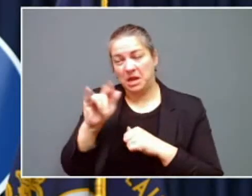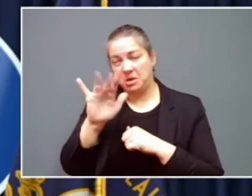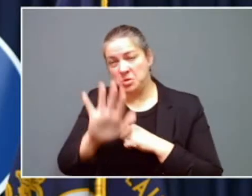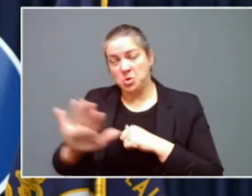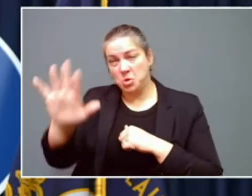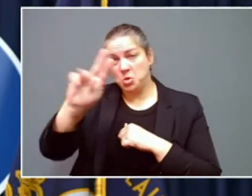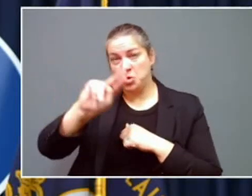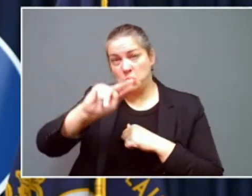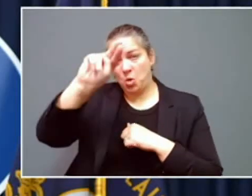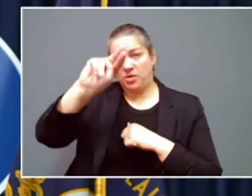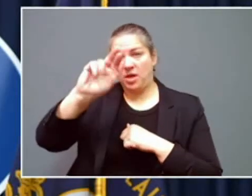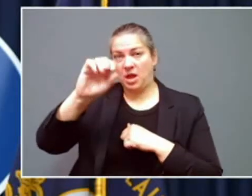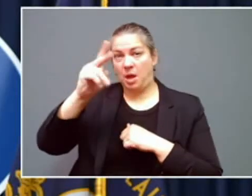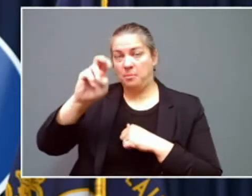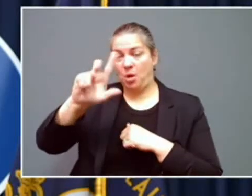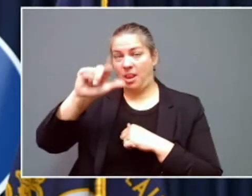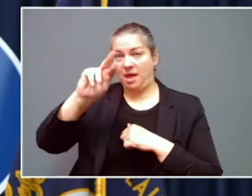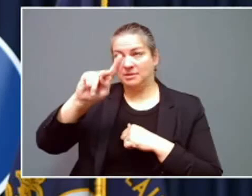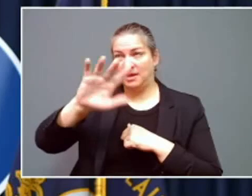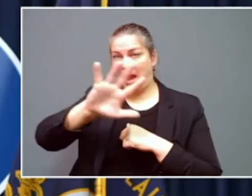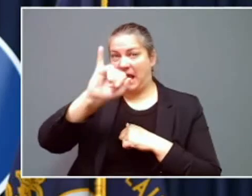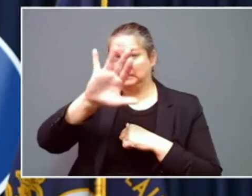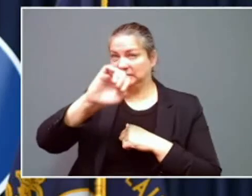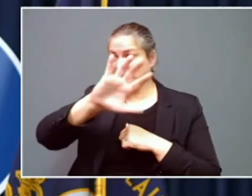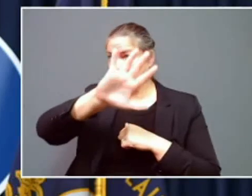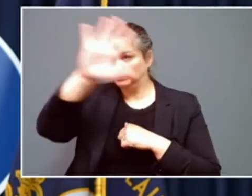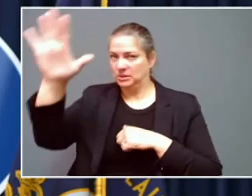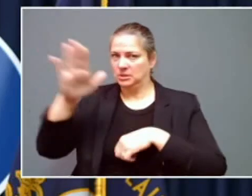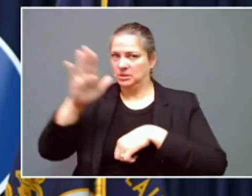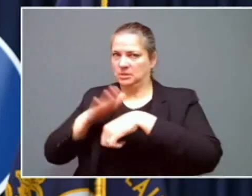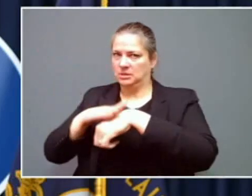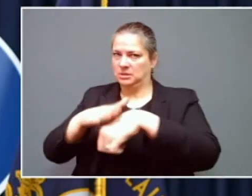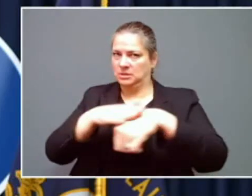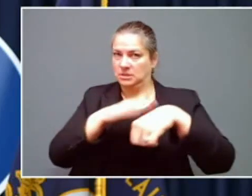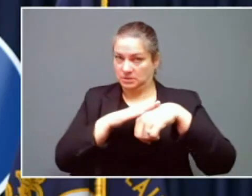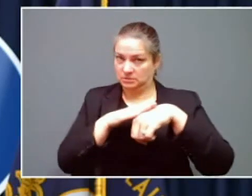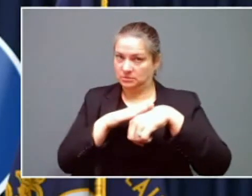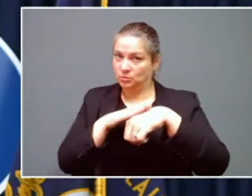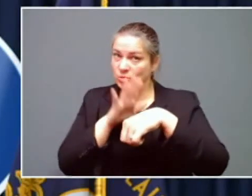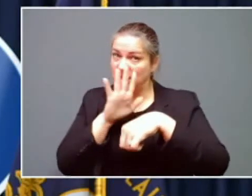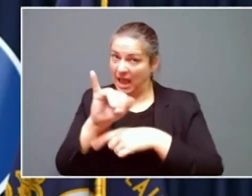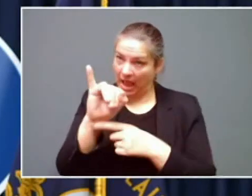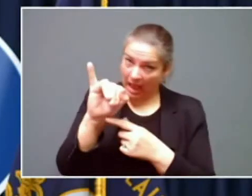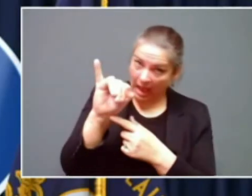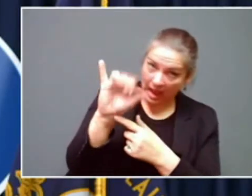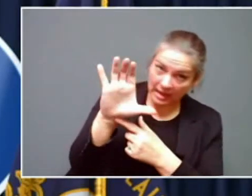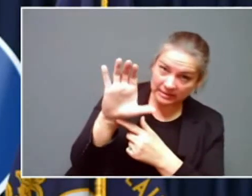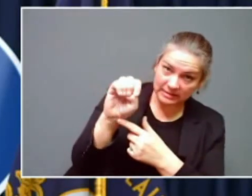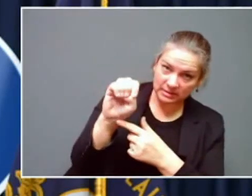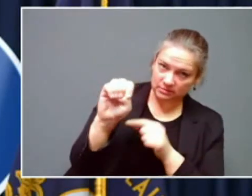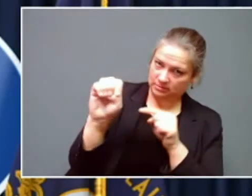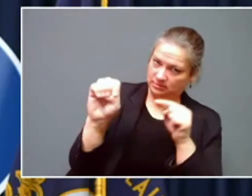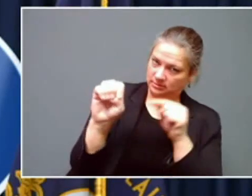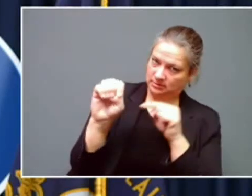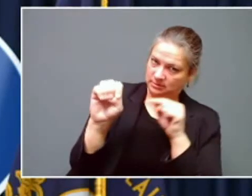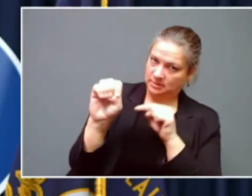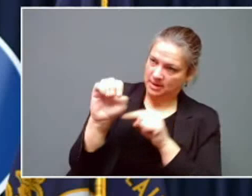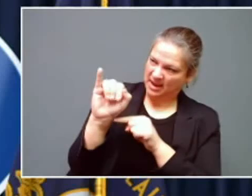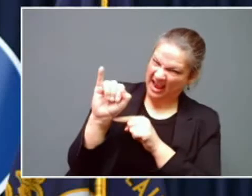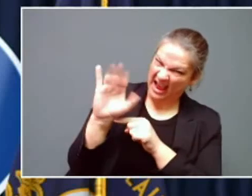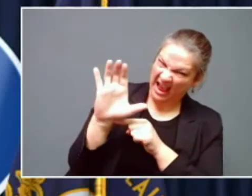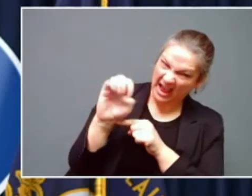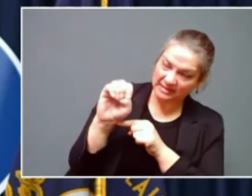the Cumberland Parkway. Ice accumulations, this is concerning. The expectation is anywhere from a quarter